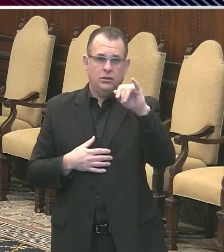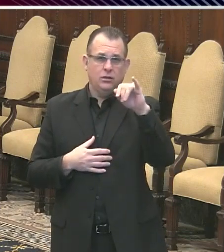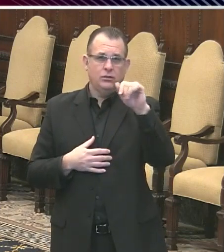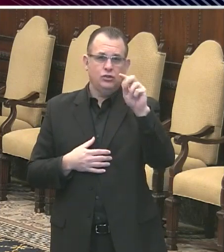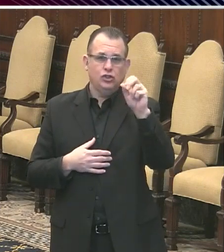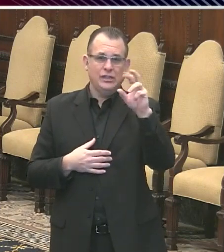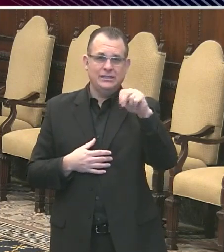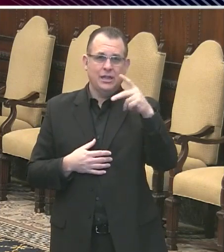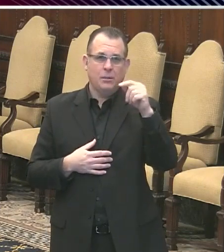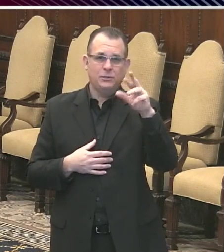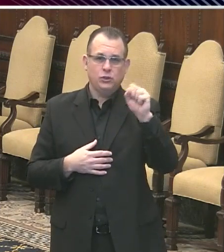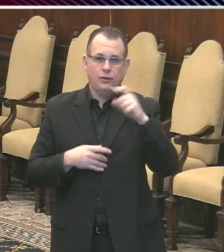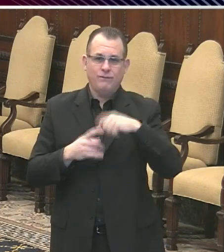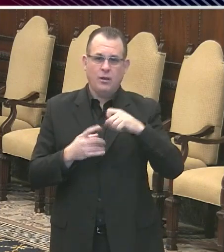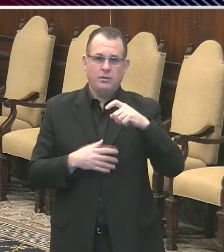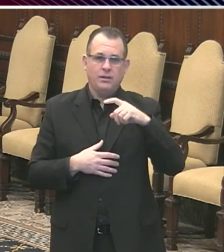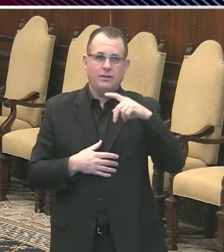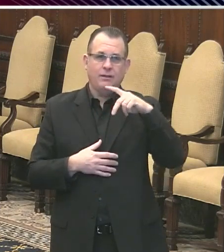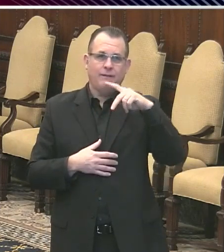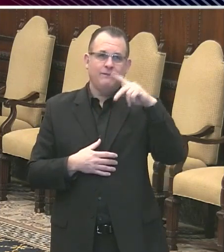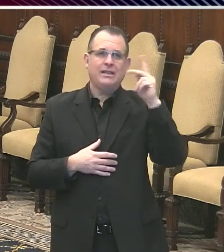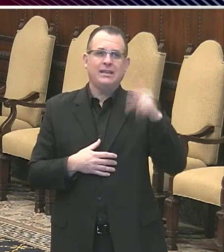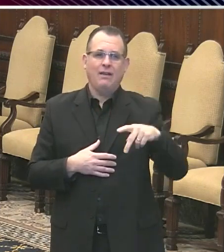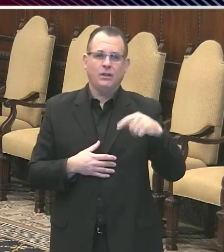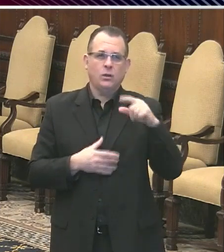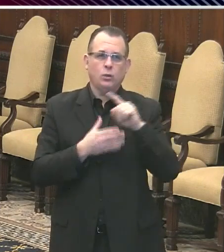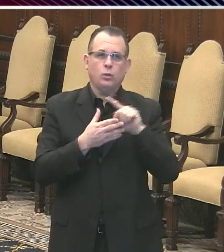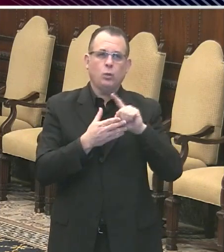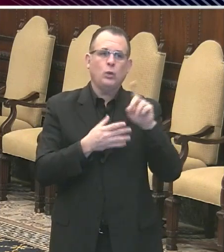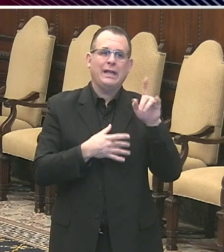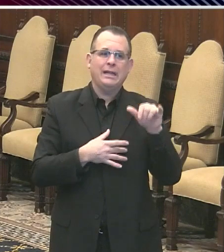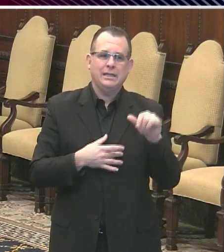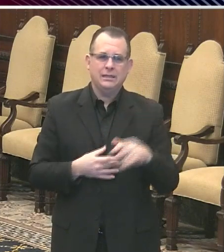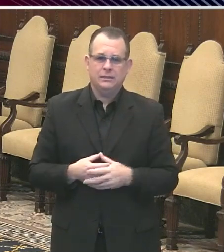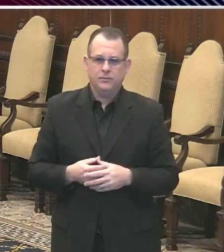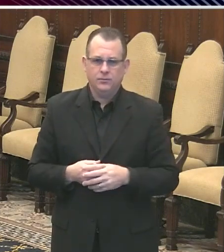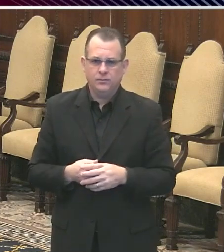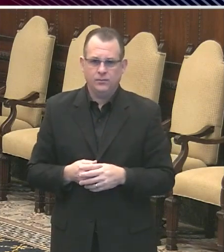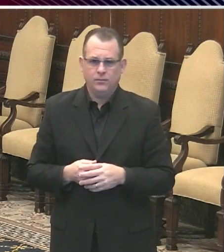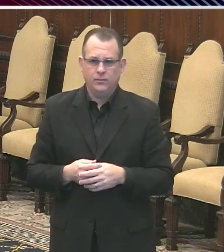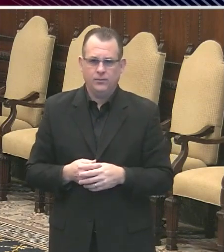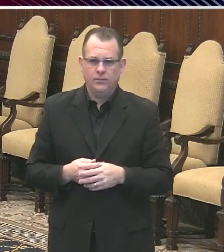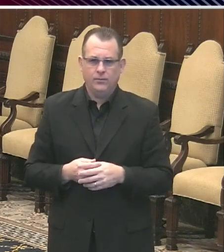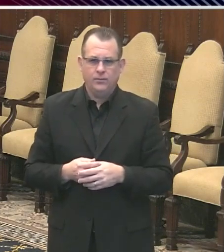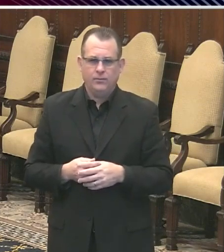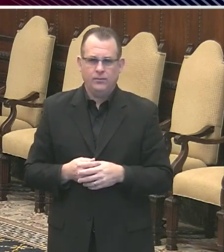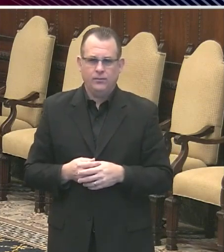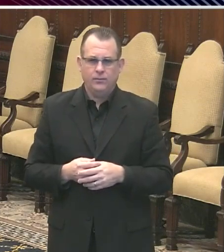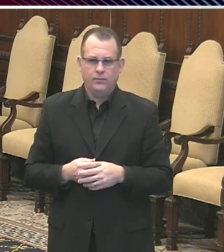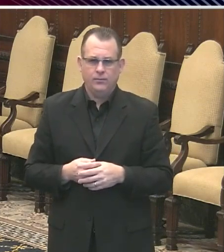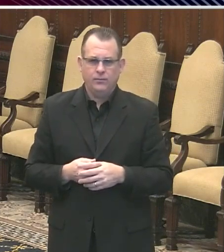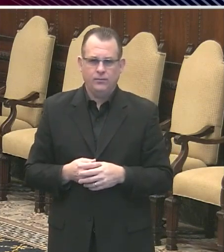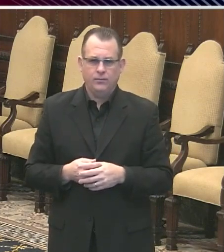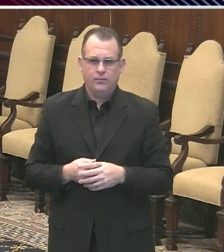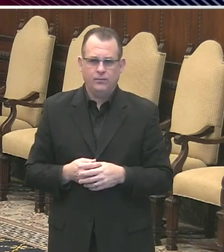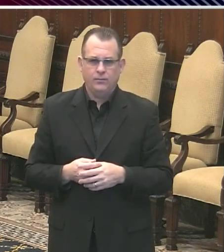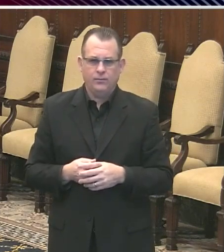Last question. Is there any expansion on convalescent plasma therapy anywhere in Philadelphia?